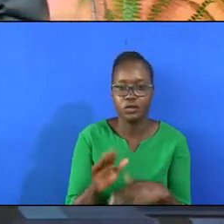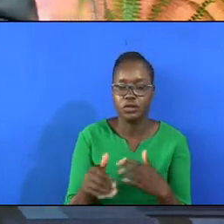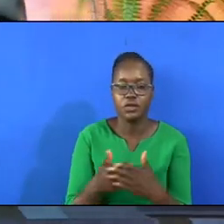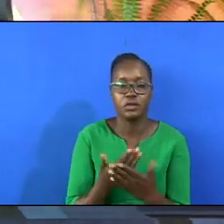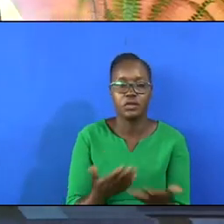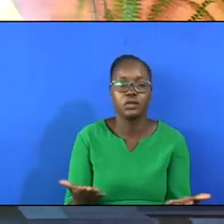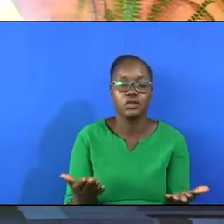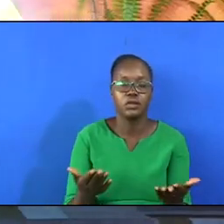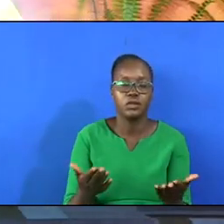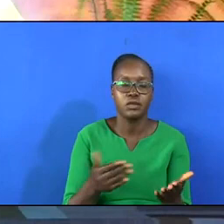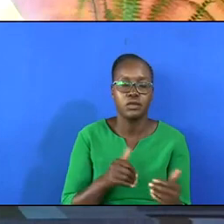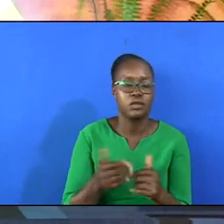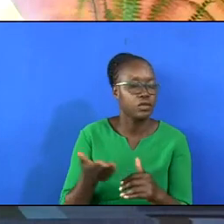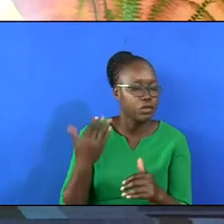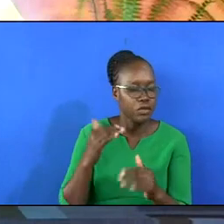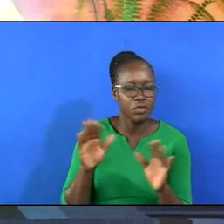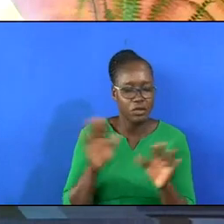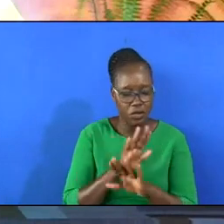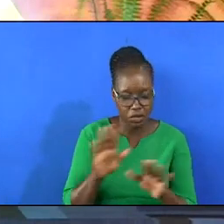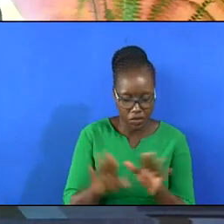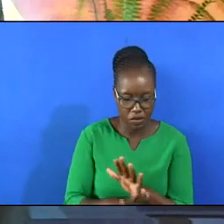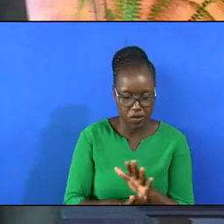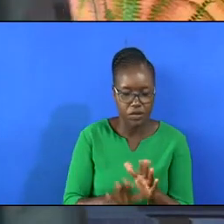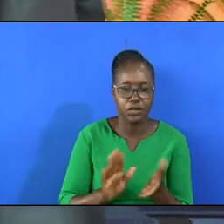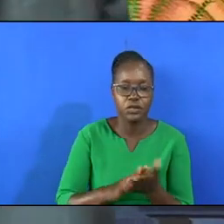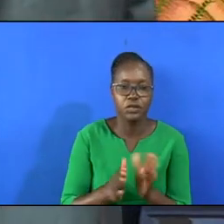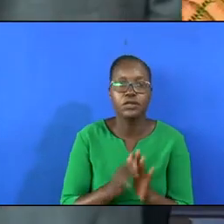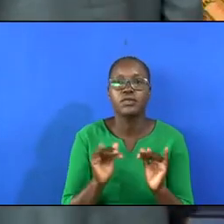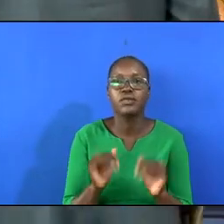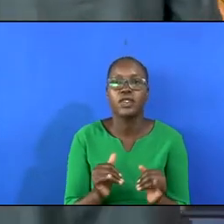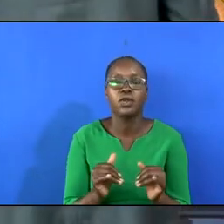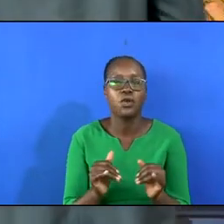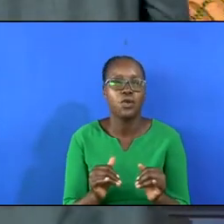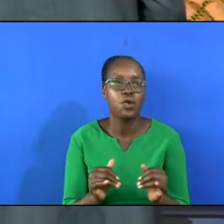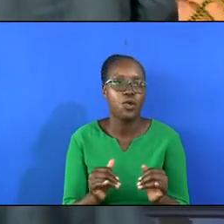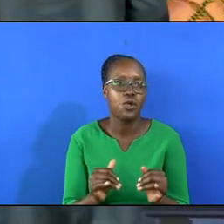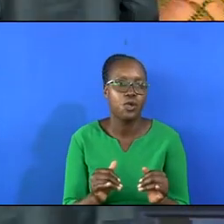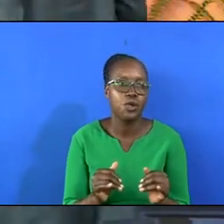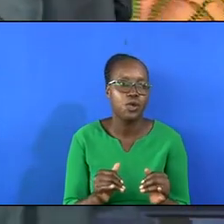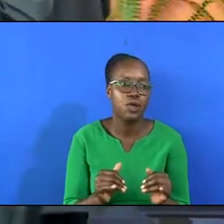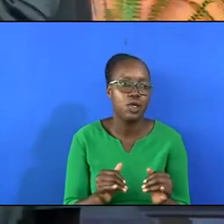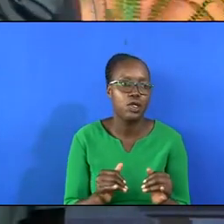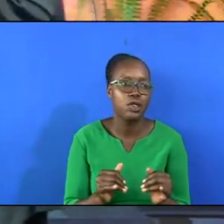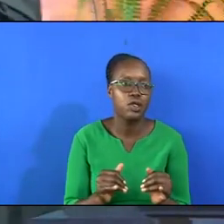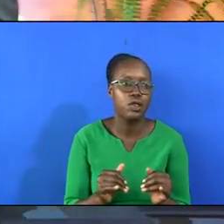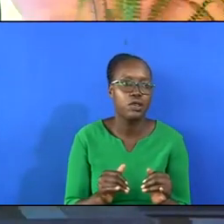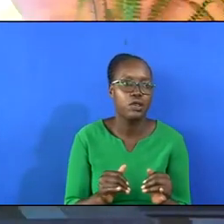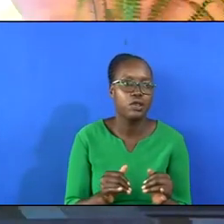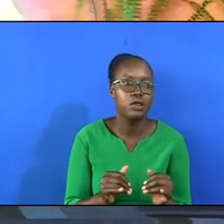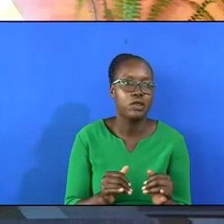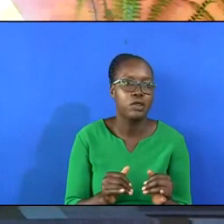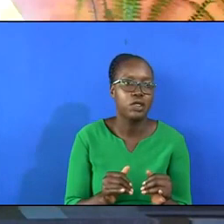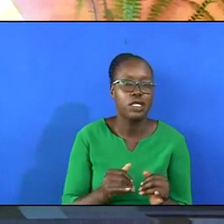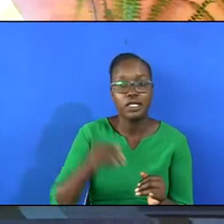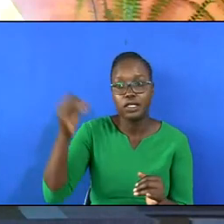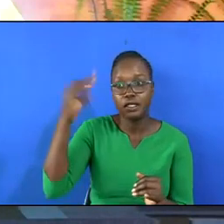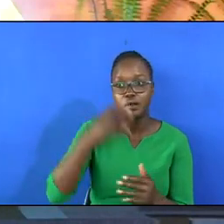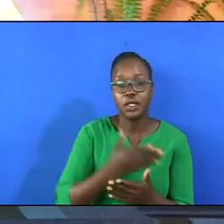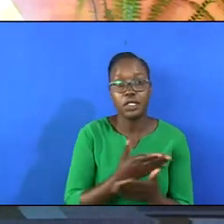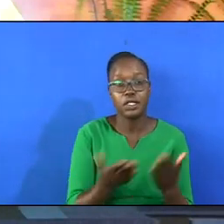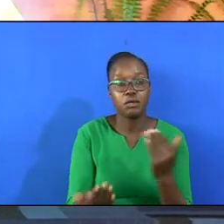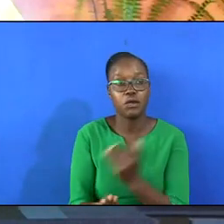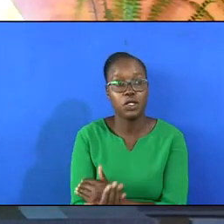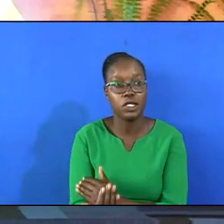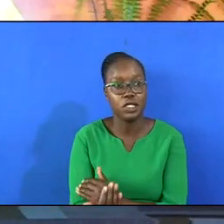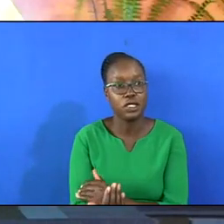have passed away. Behold everything has become new. And I want to inspire this